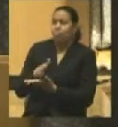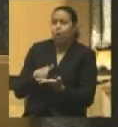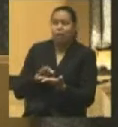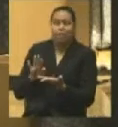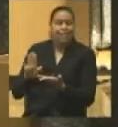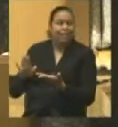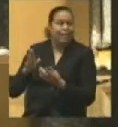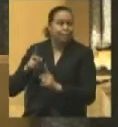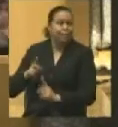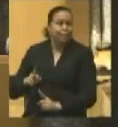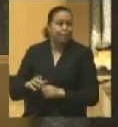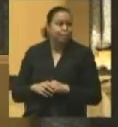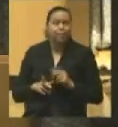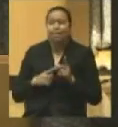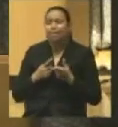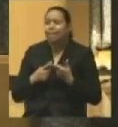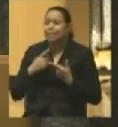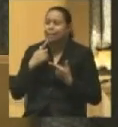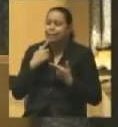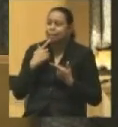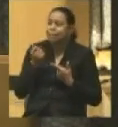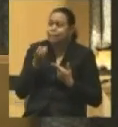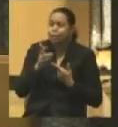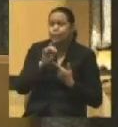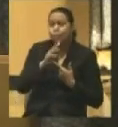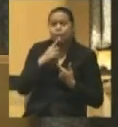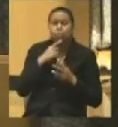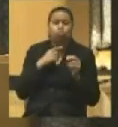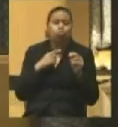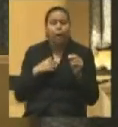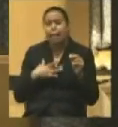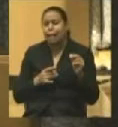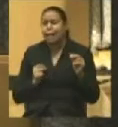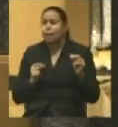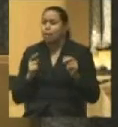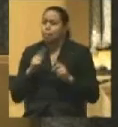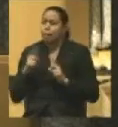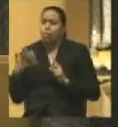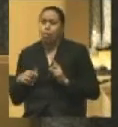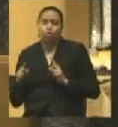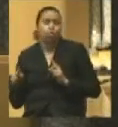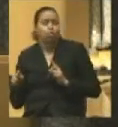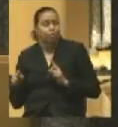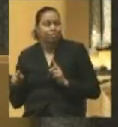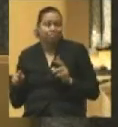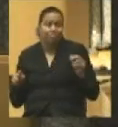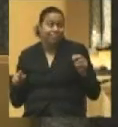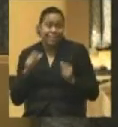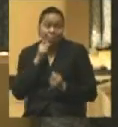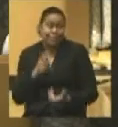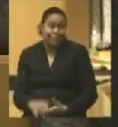And then are there numerous Democrats who say, well, I like the platform but not the candidate? Not very many.